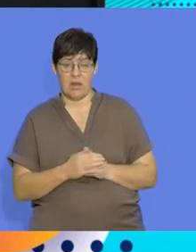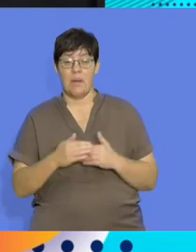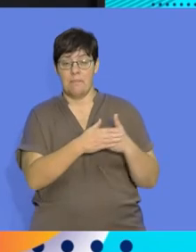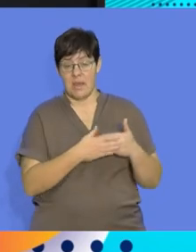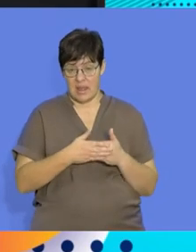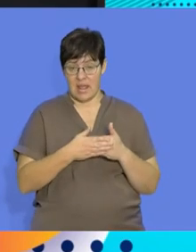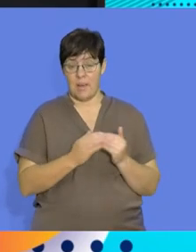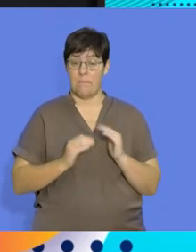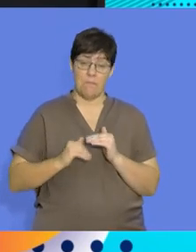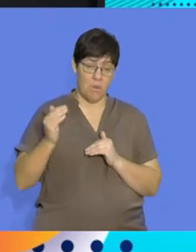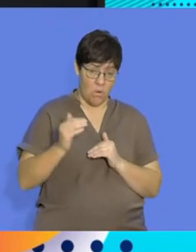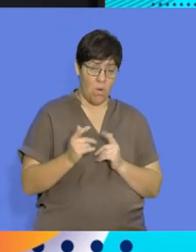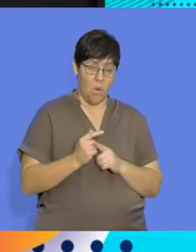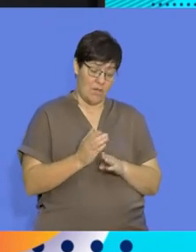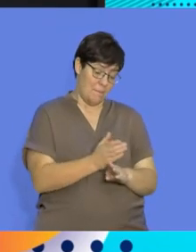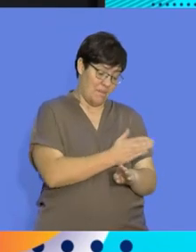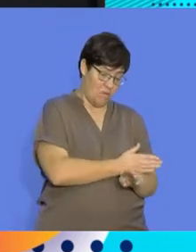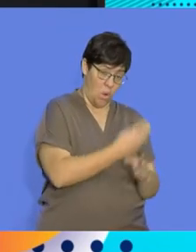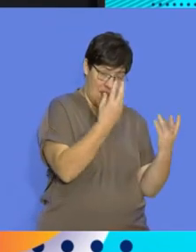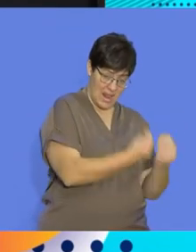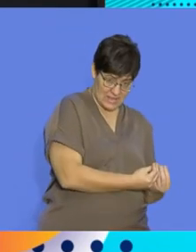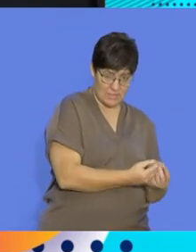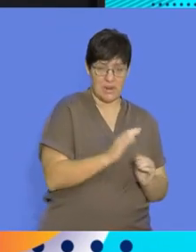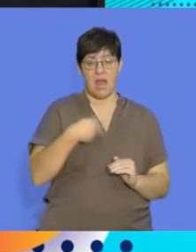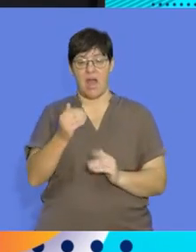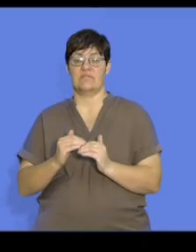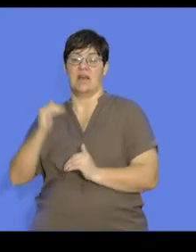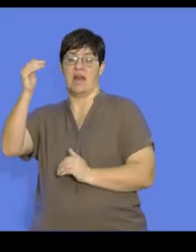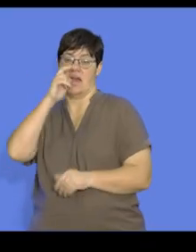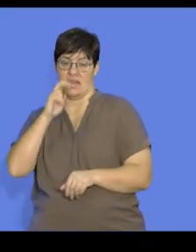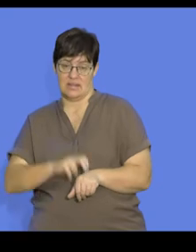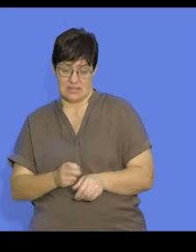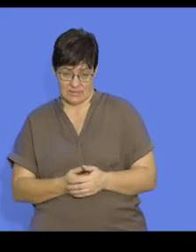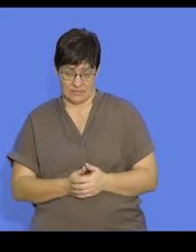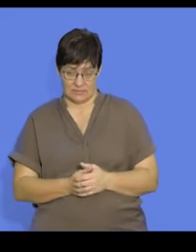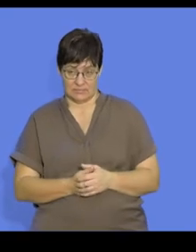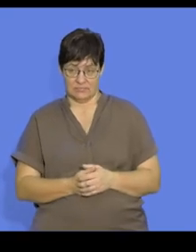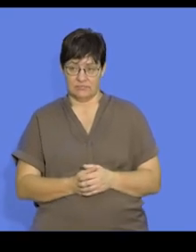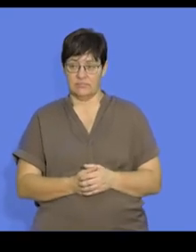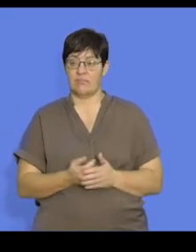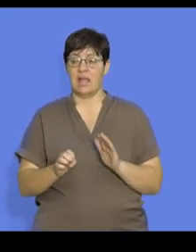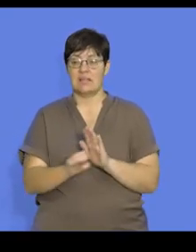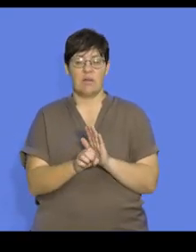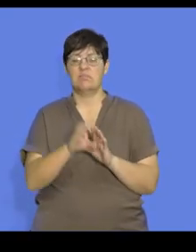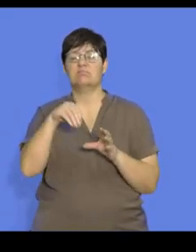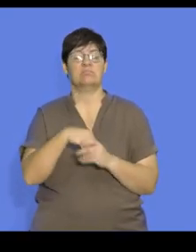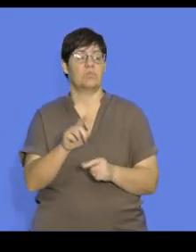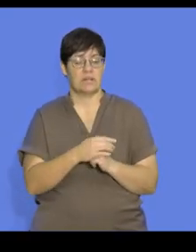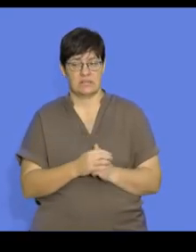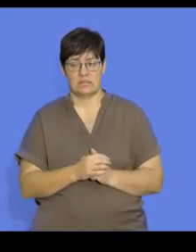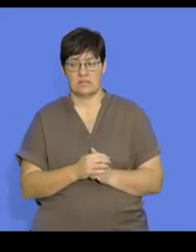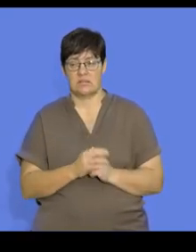care if there is very little prenatal care. Right. Examples of parental care include the following.